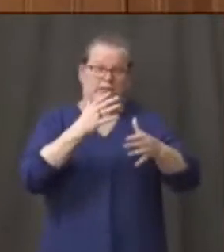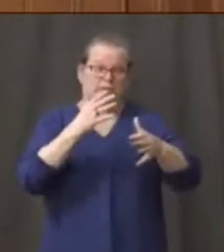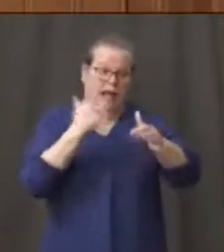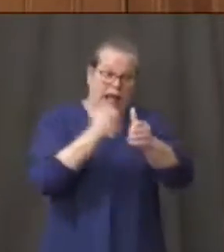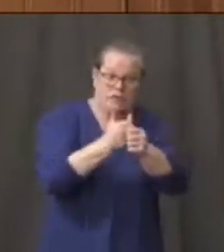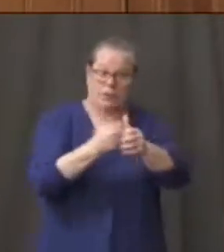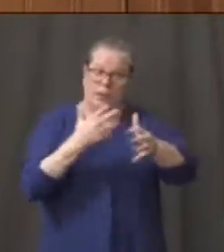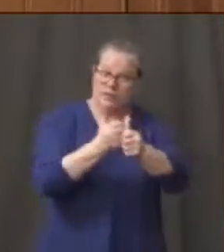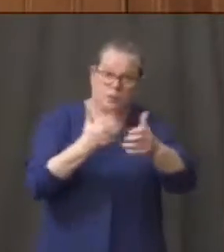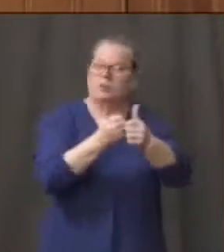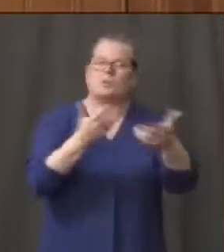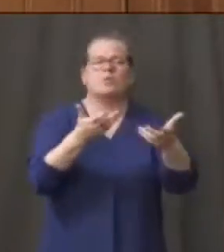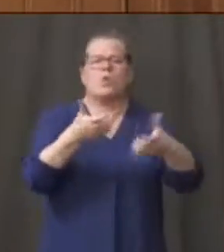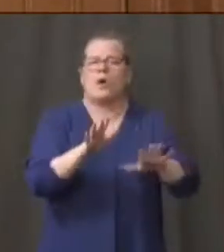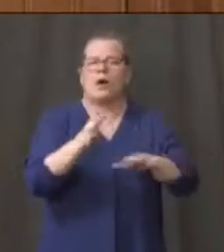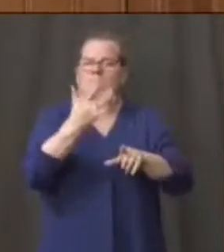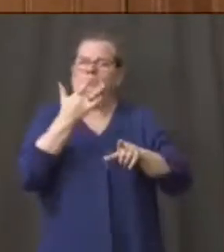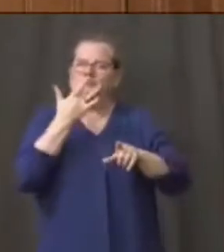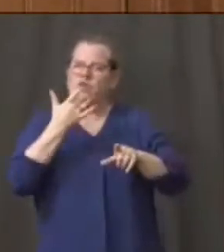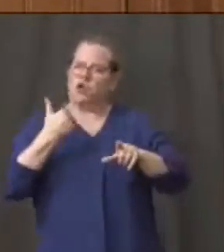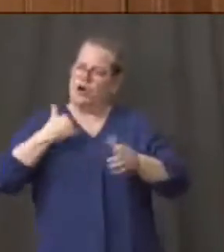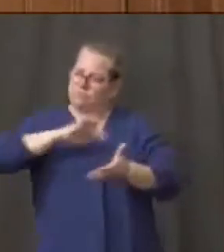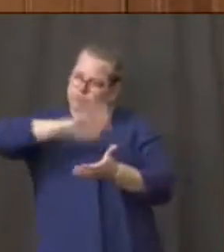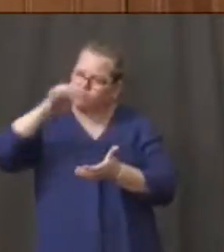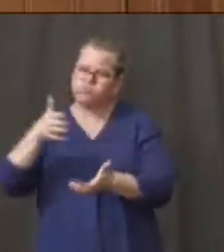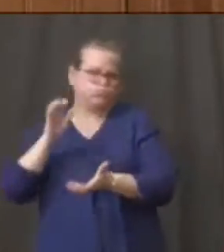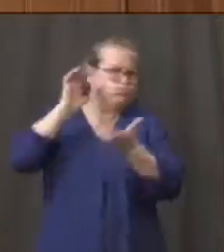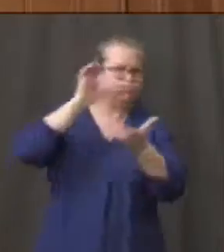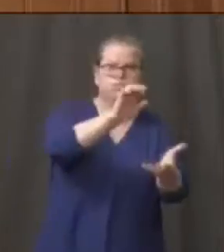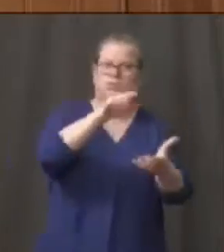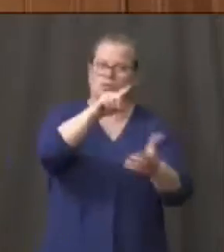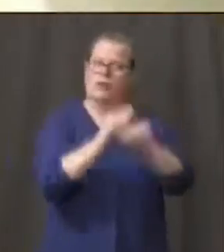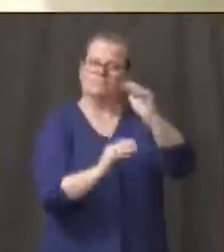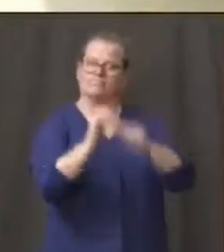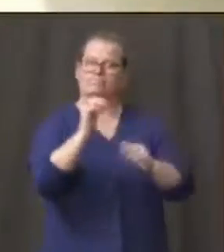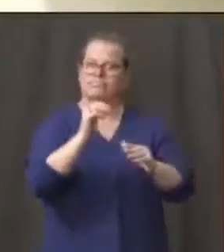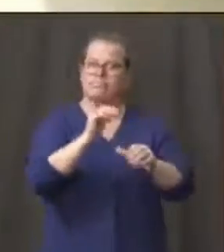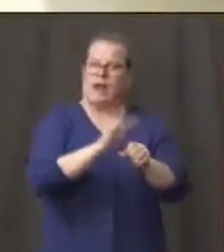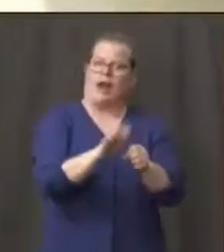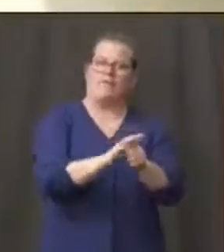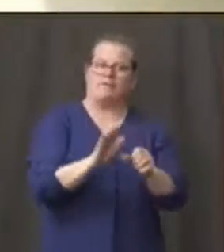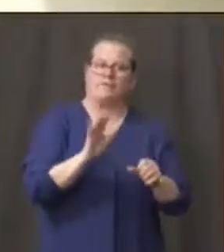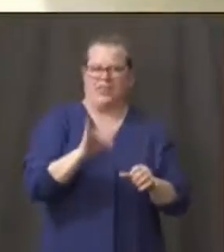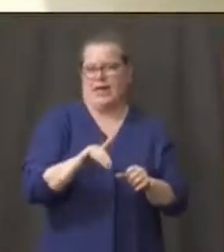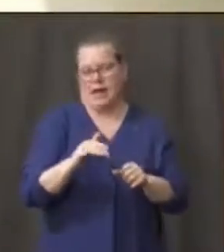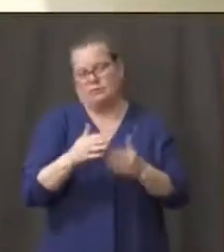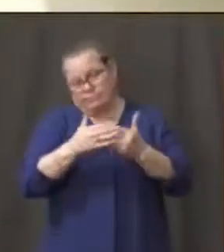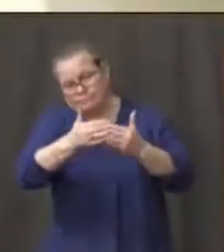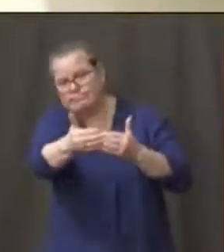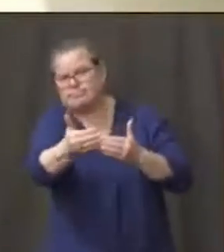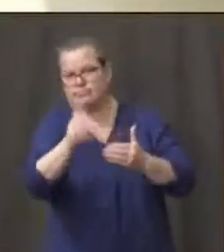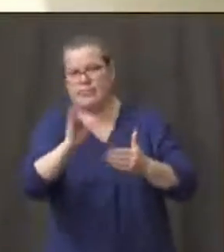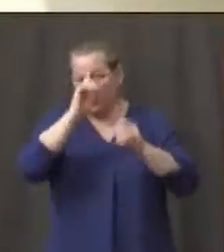to be in this situation for weeks to come. Thanks. Move on to the Hartford current.